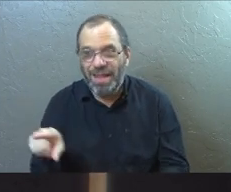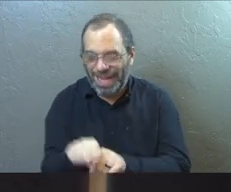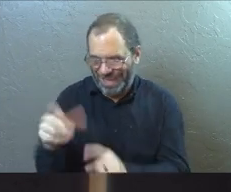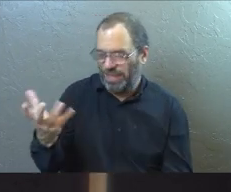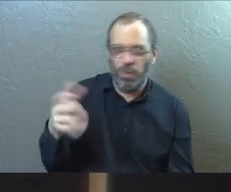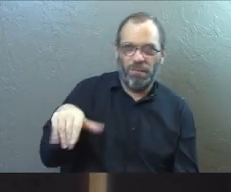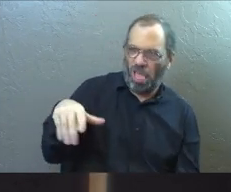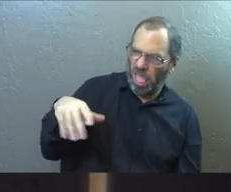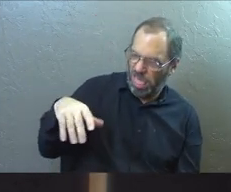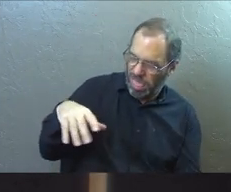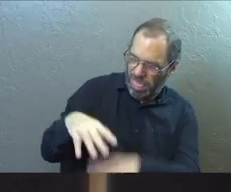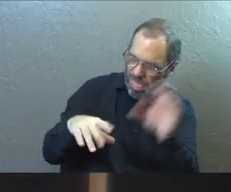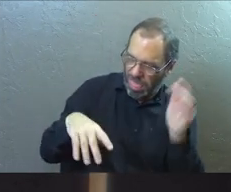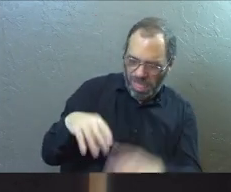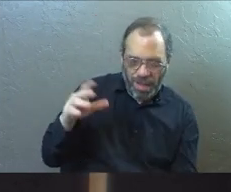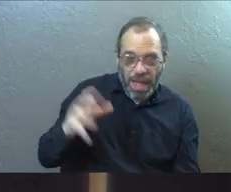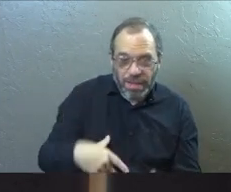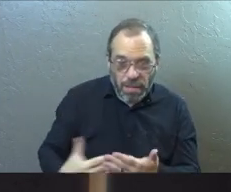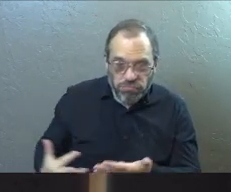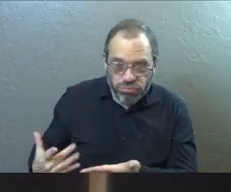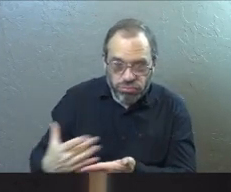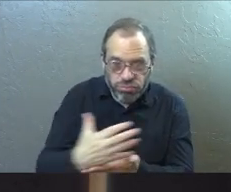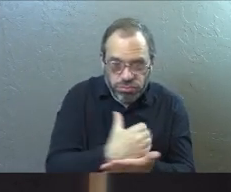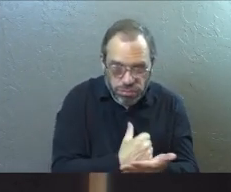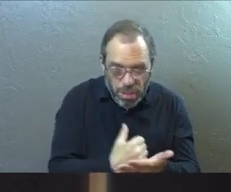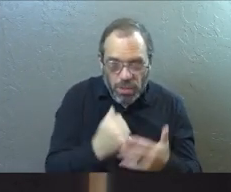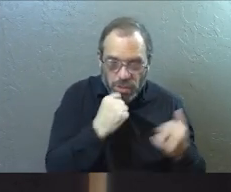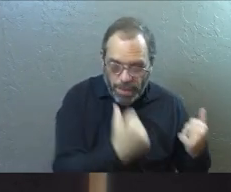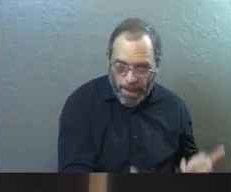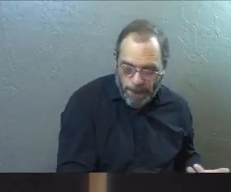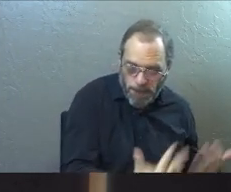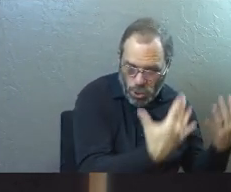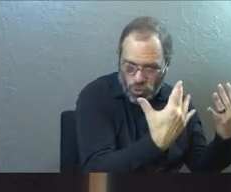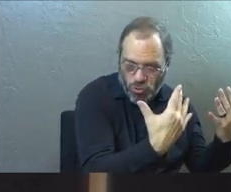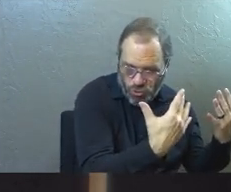like this one. Such branches are gathered into a pile to be burned.